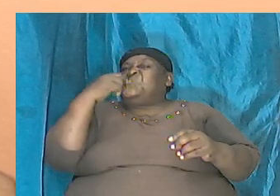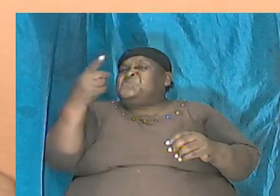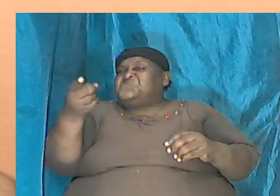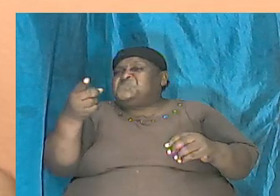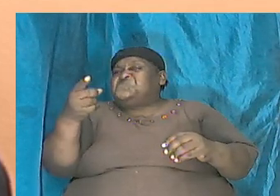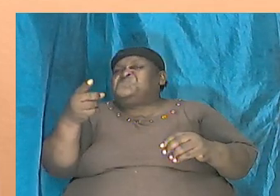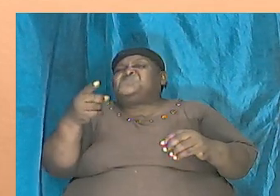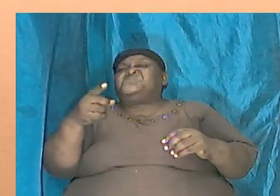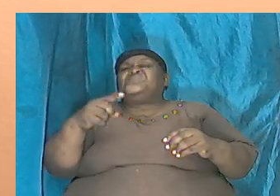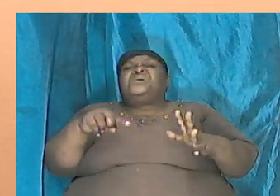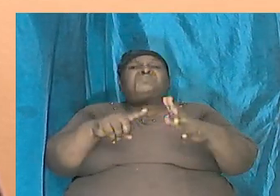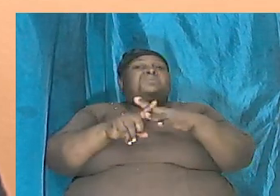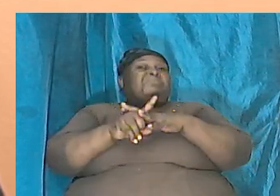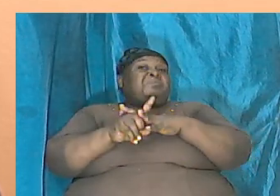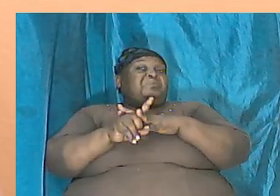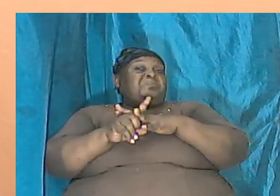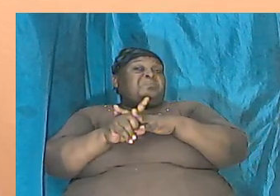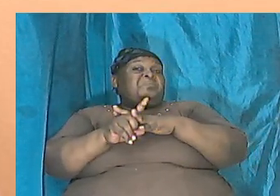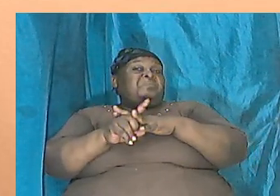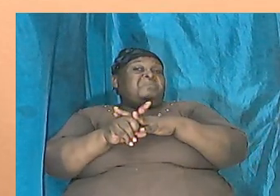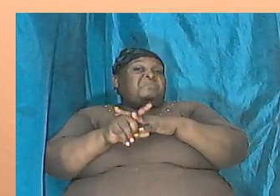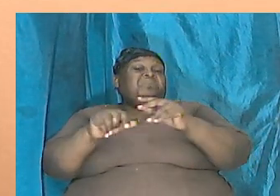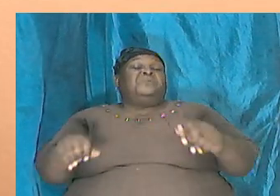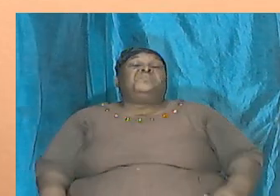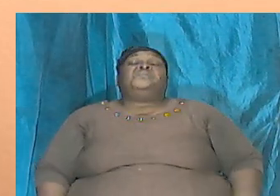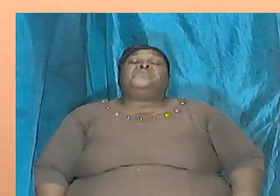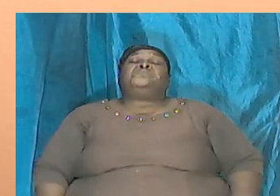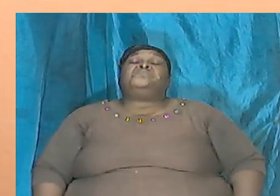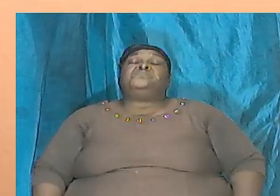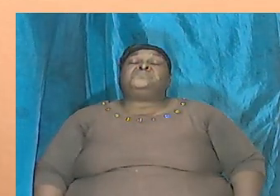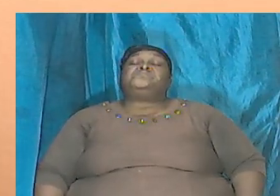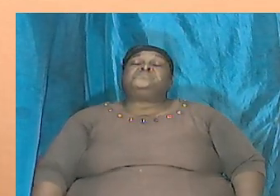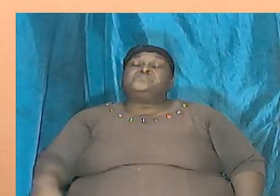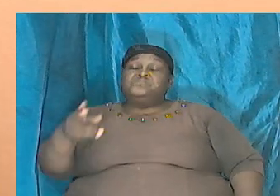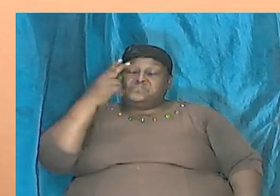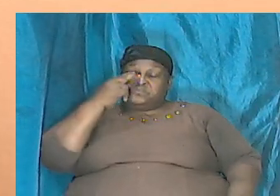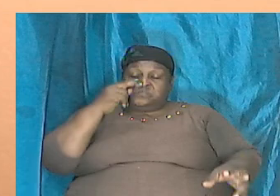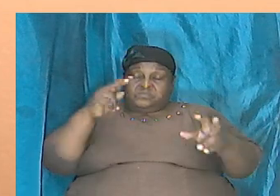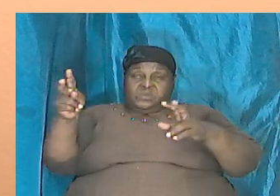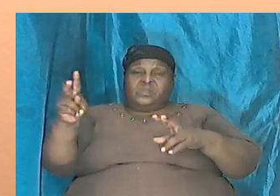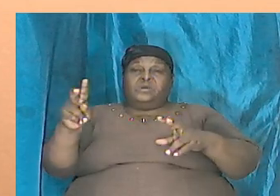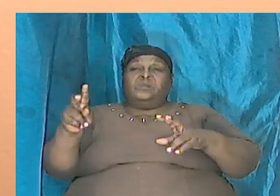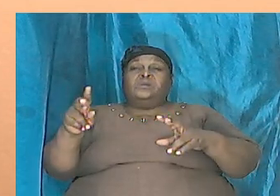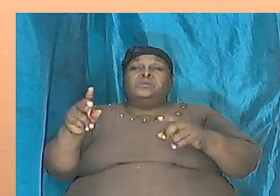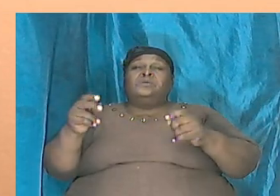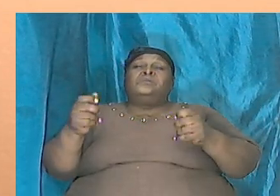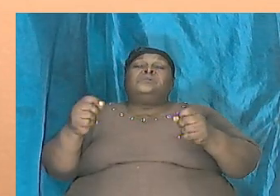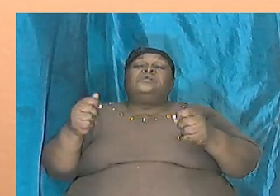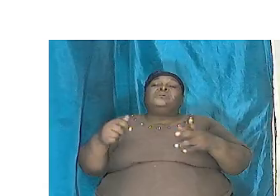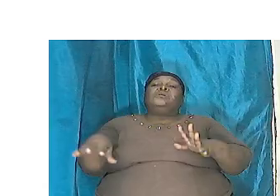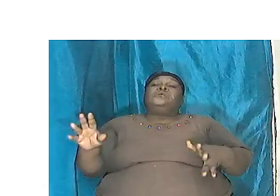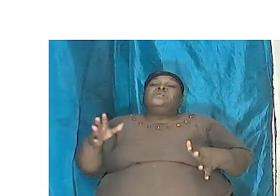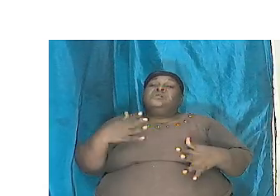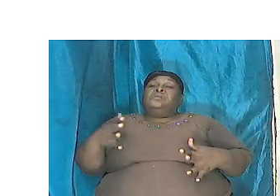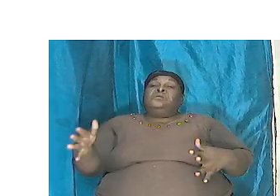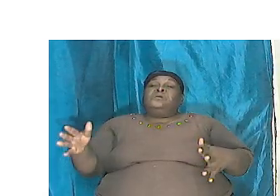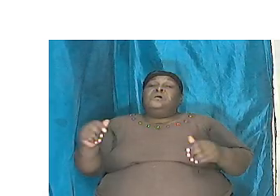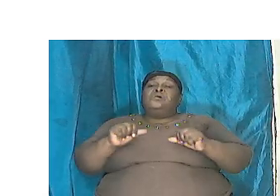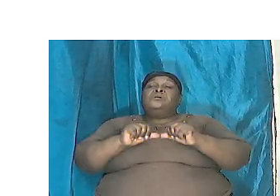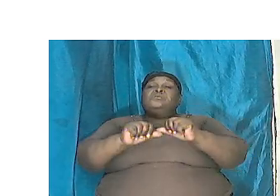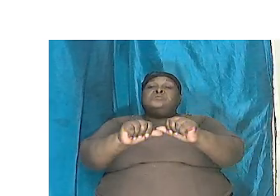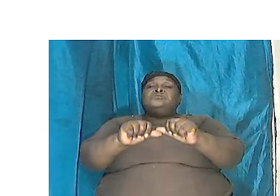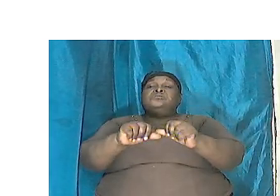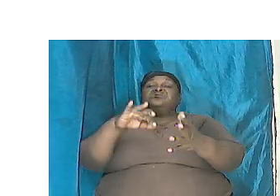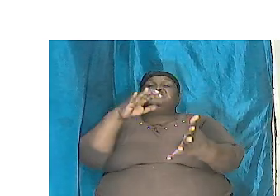existence and so let us look at a few slides as we go through or we continue to go through the